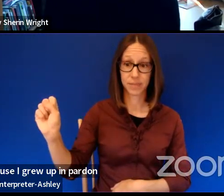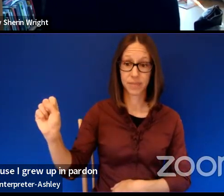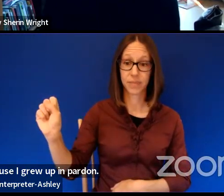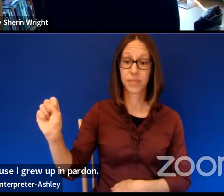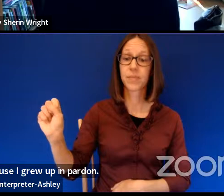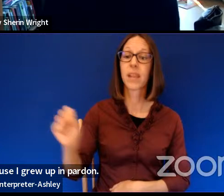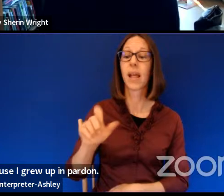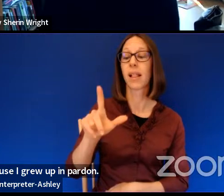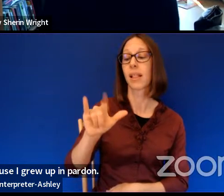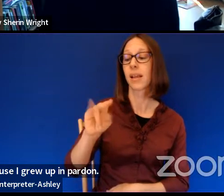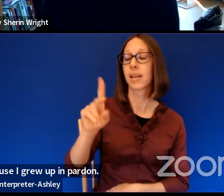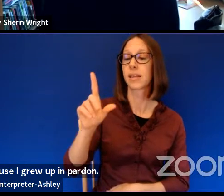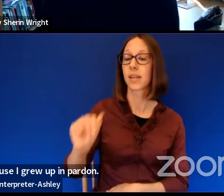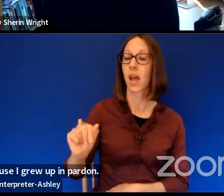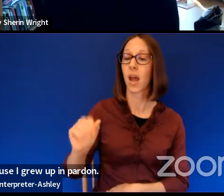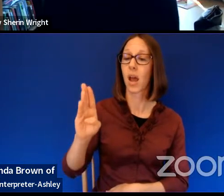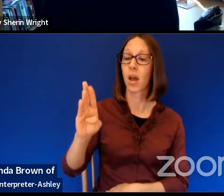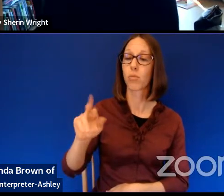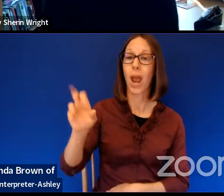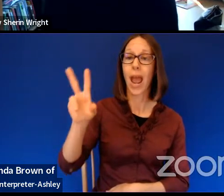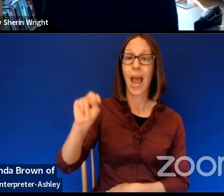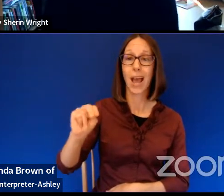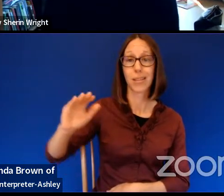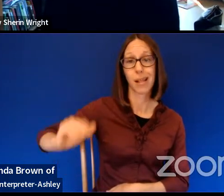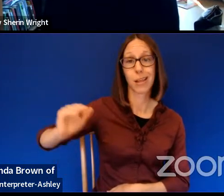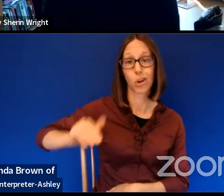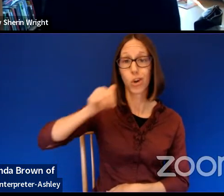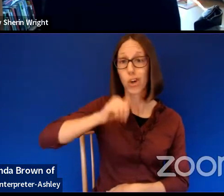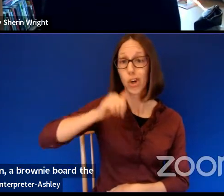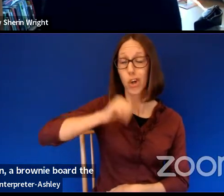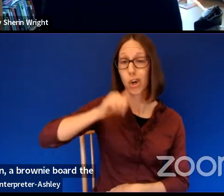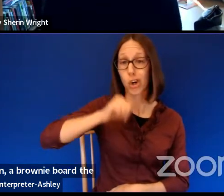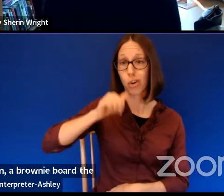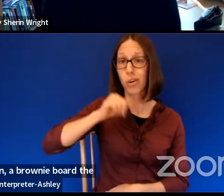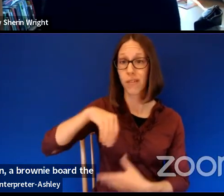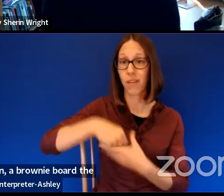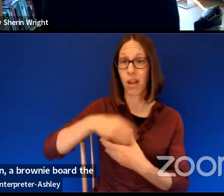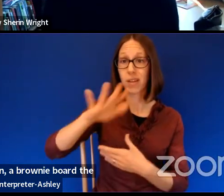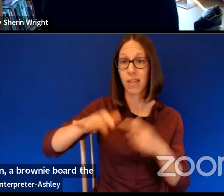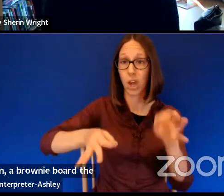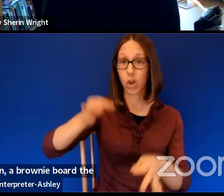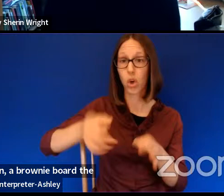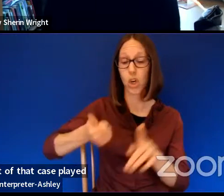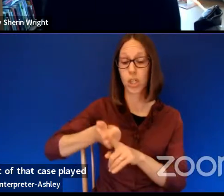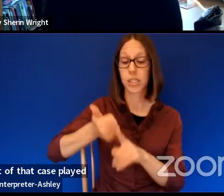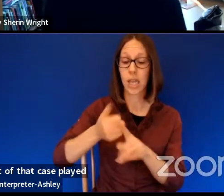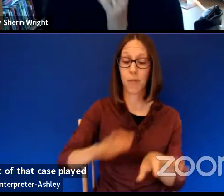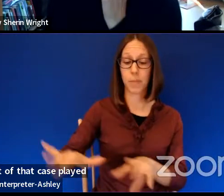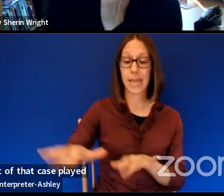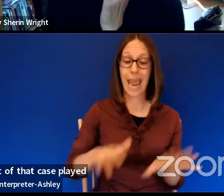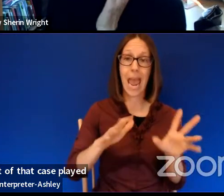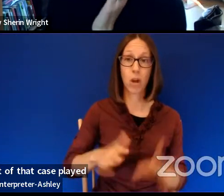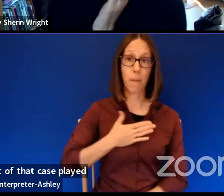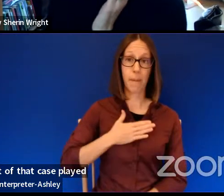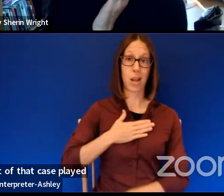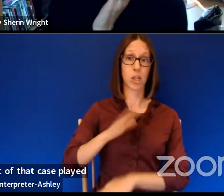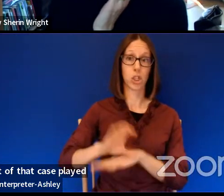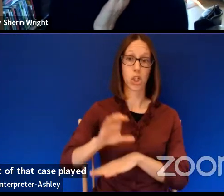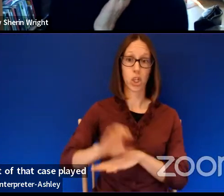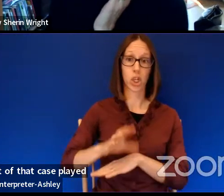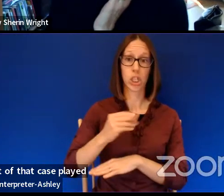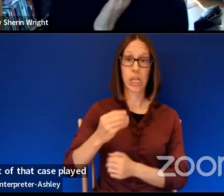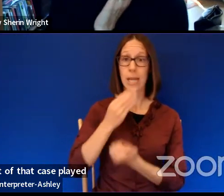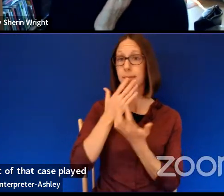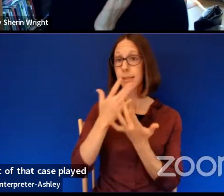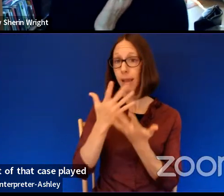Linda Brown of Brown v. Board, the little girl at the symbolic heart of that case, uh, played piano in my church and, um, saying, and